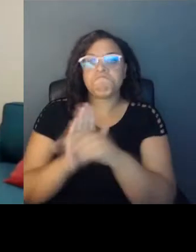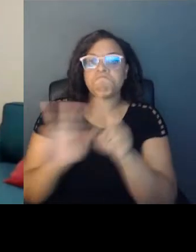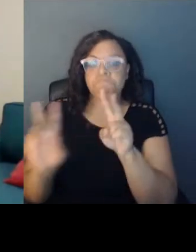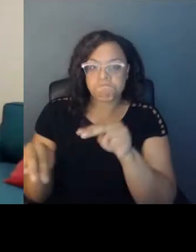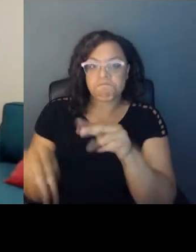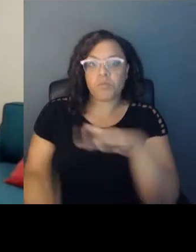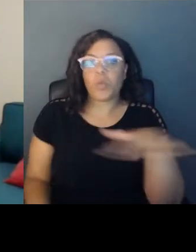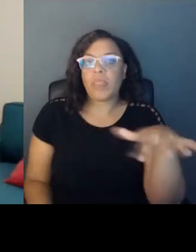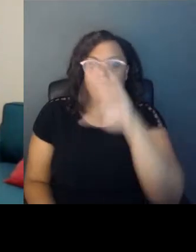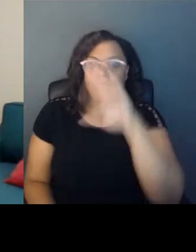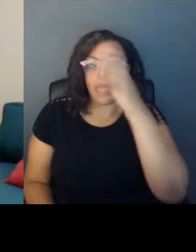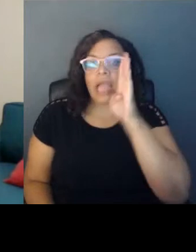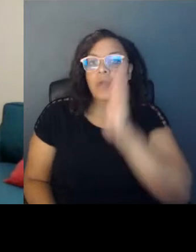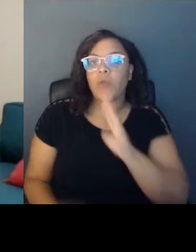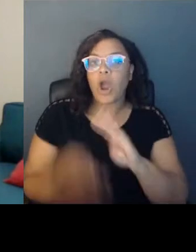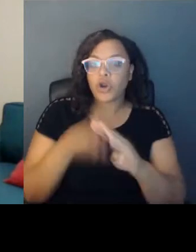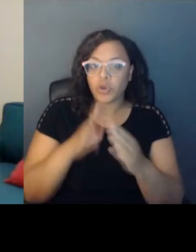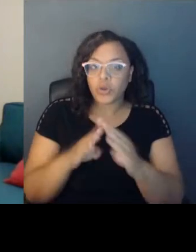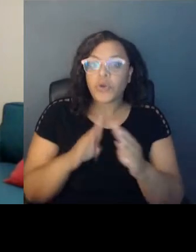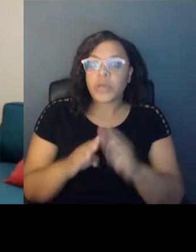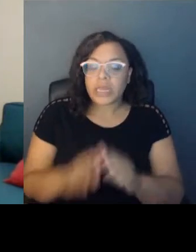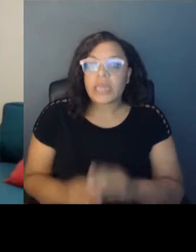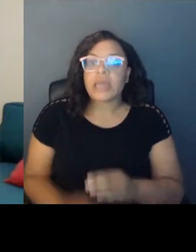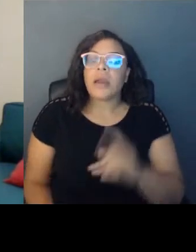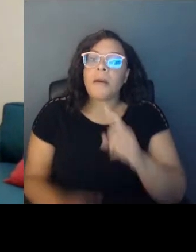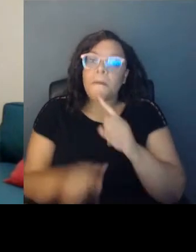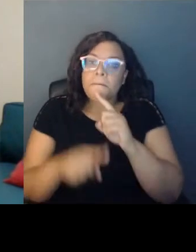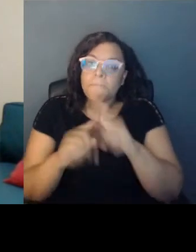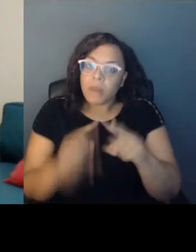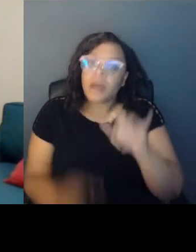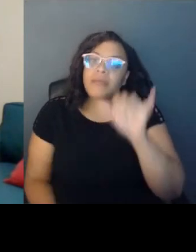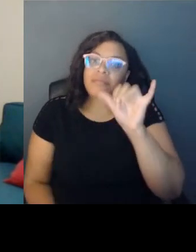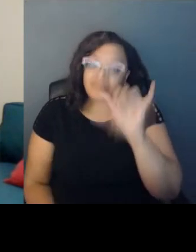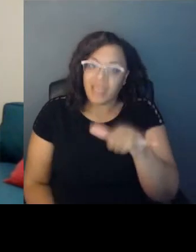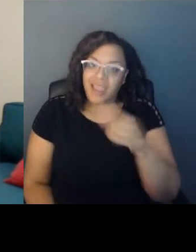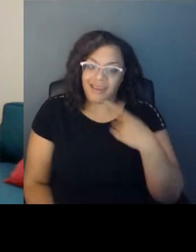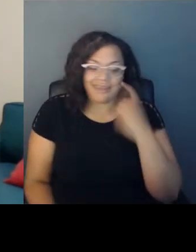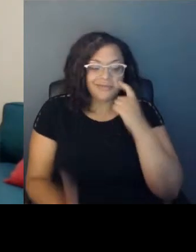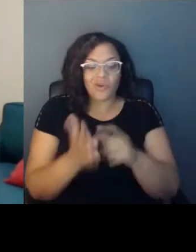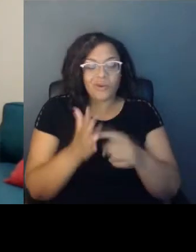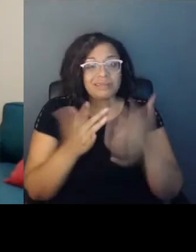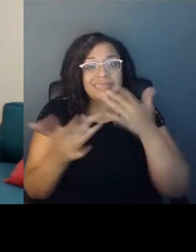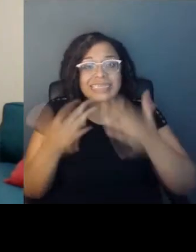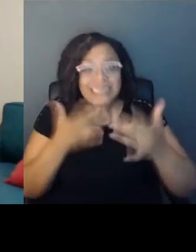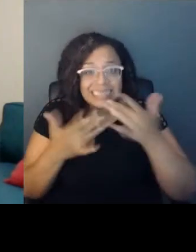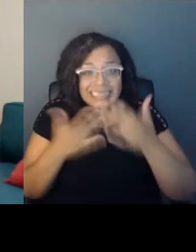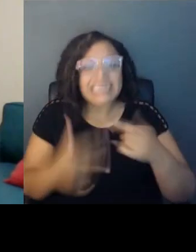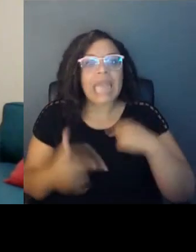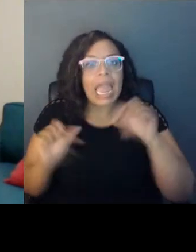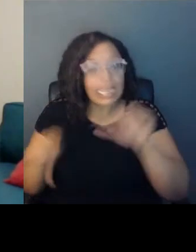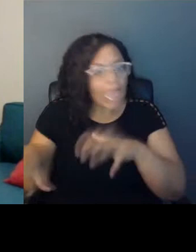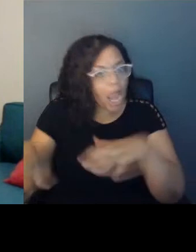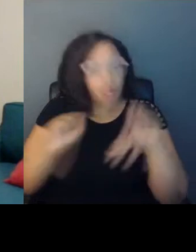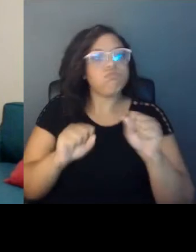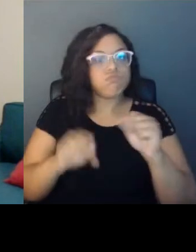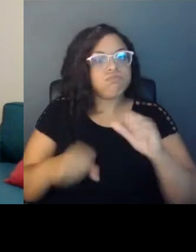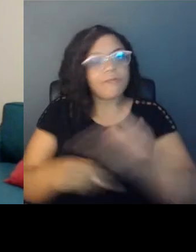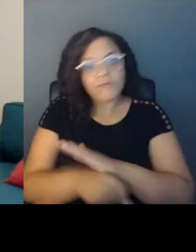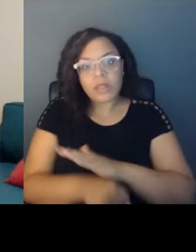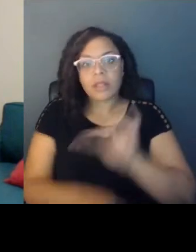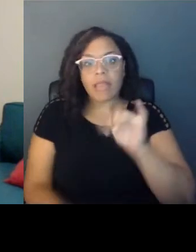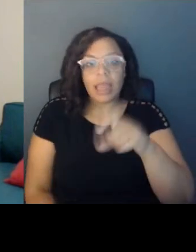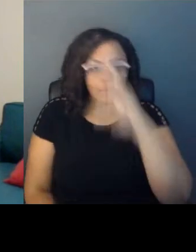it's definitely where I see the most need and that I can fill for my people and for the people that I care about.